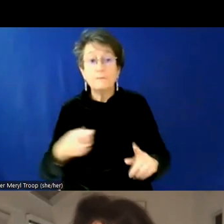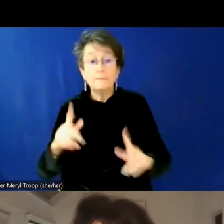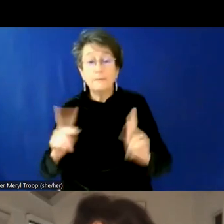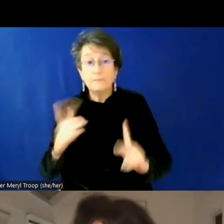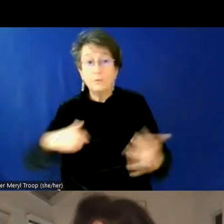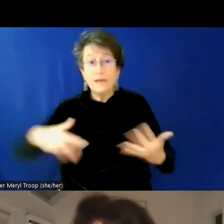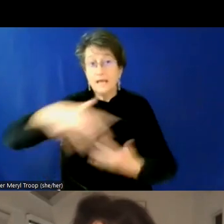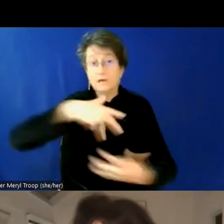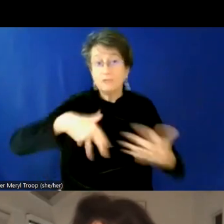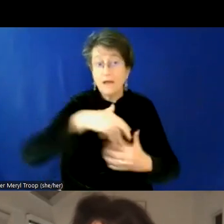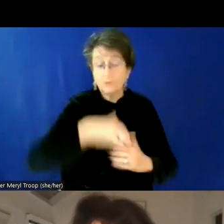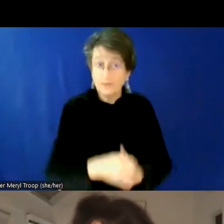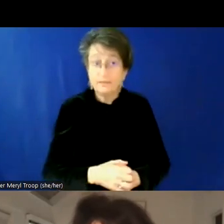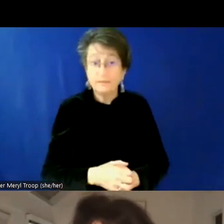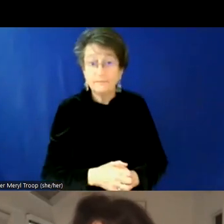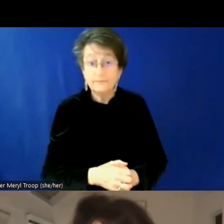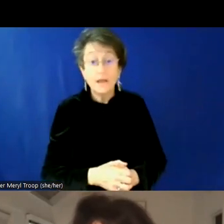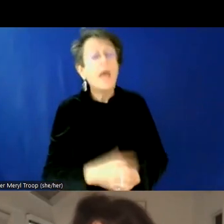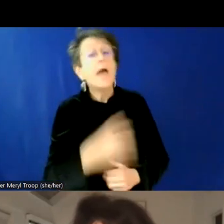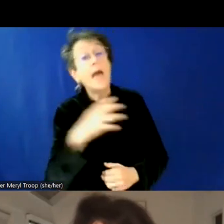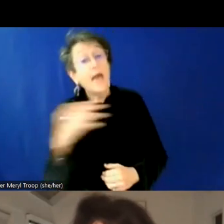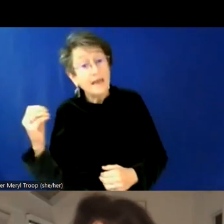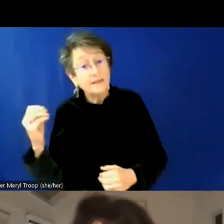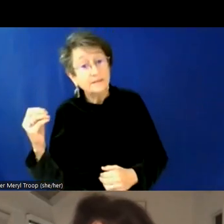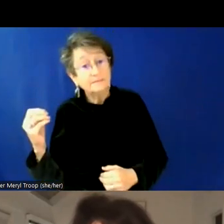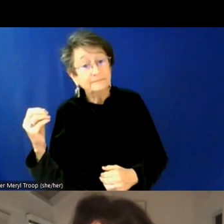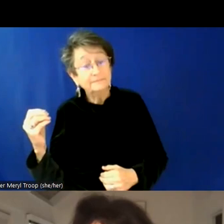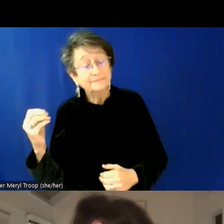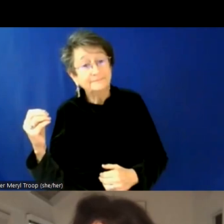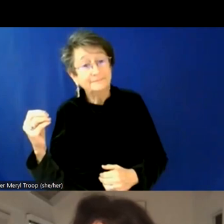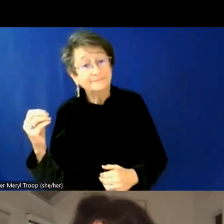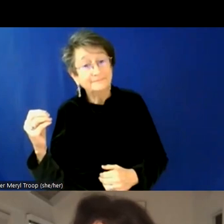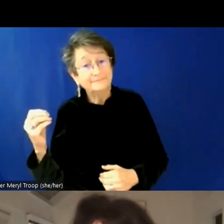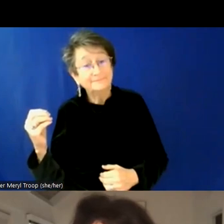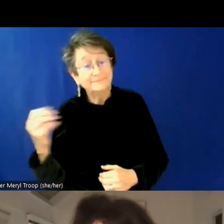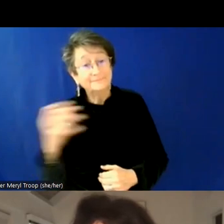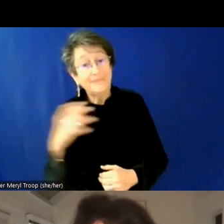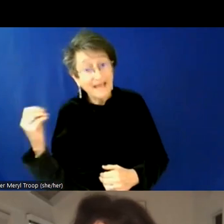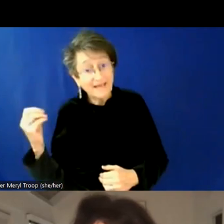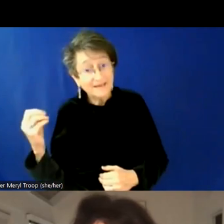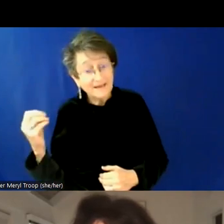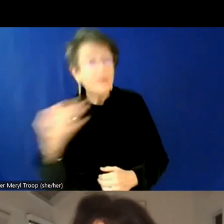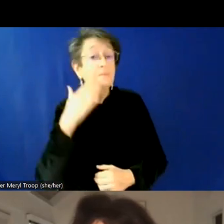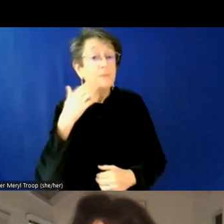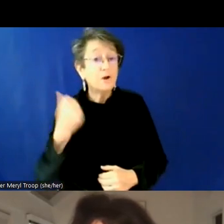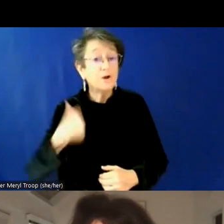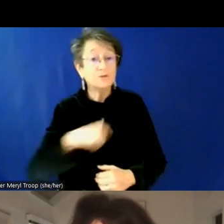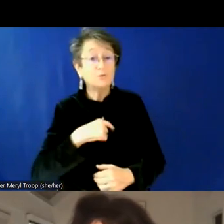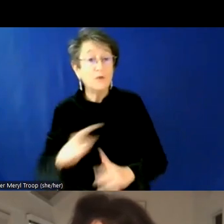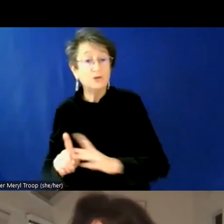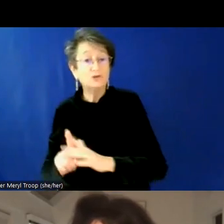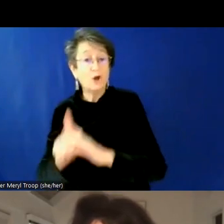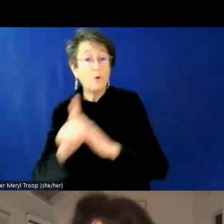Um, and at the same time, uh, I think because we show up in every